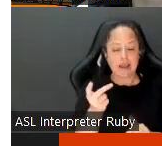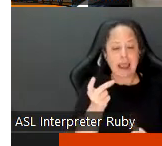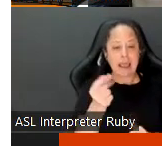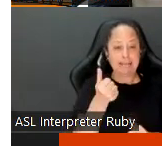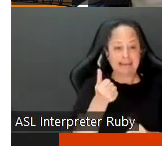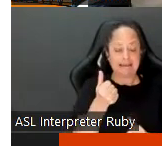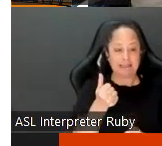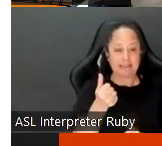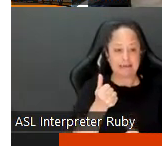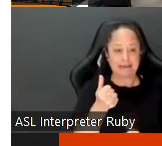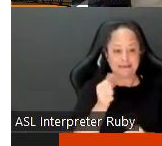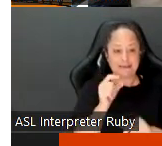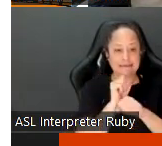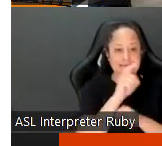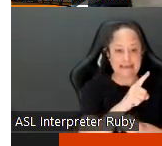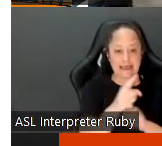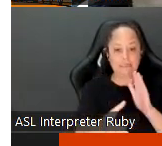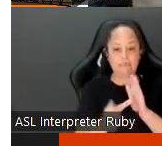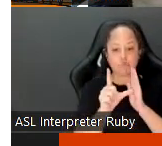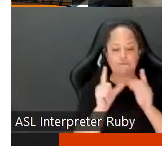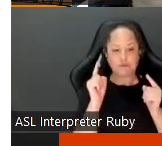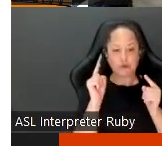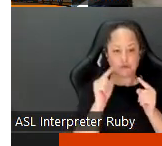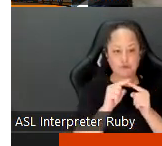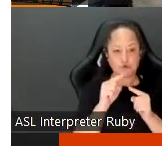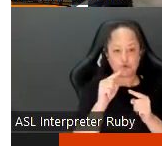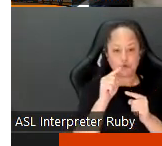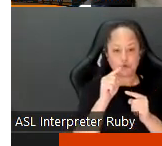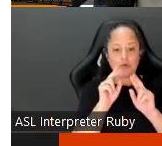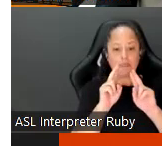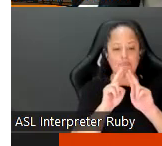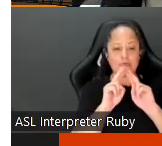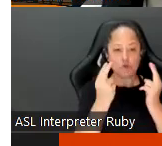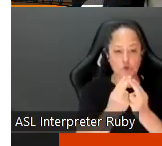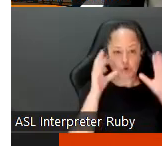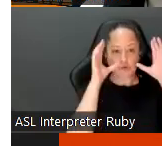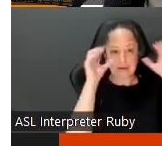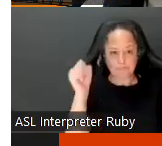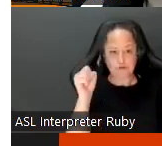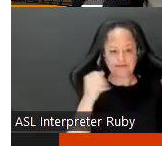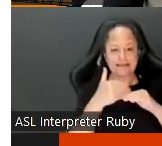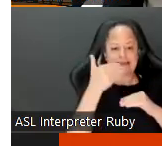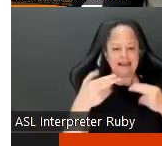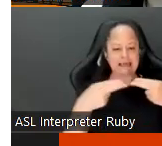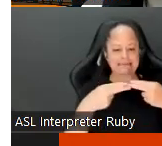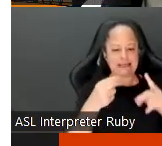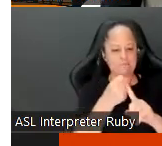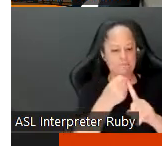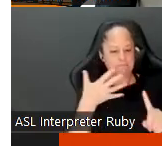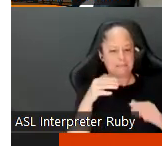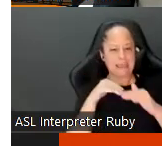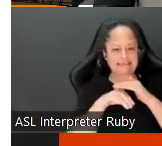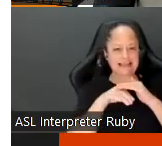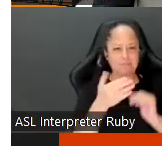uh send the review over to the union presidents can we go to the next slide i think we have a little bit more on accessibility there